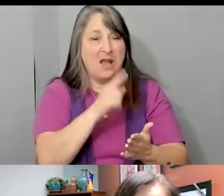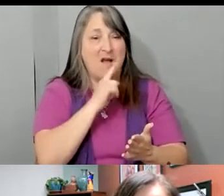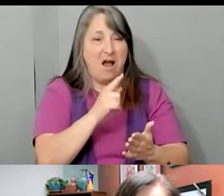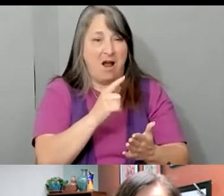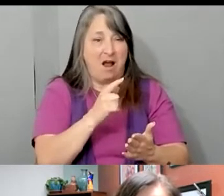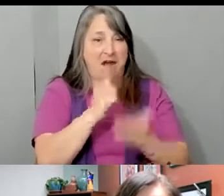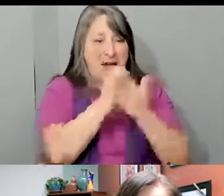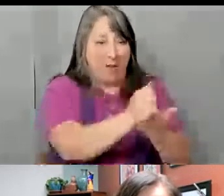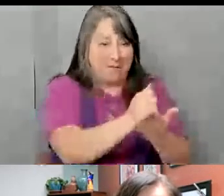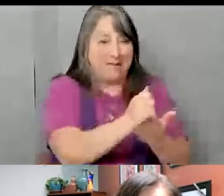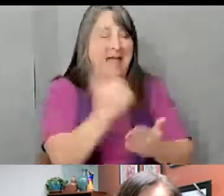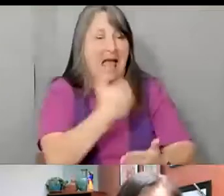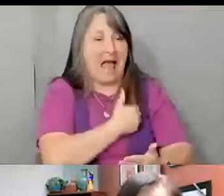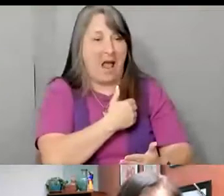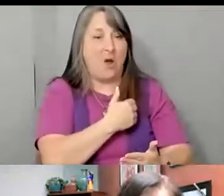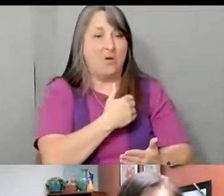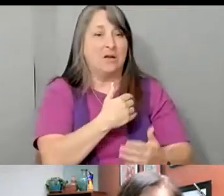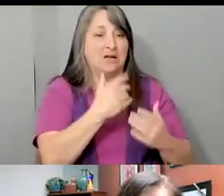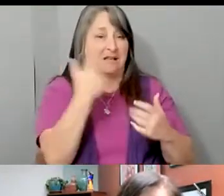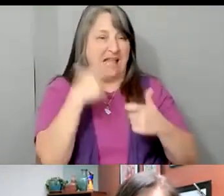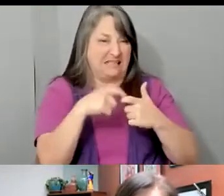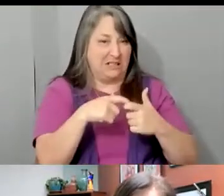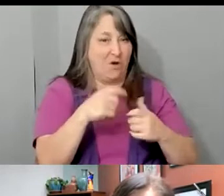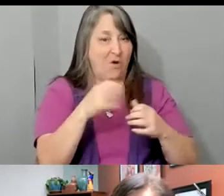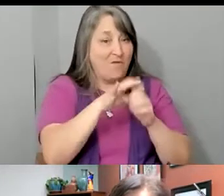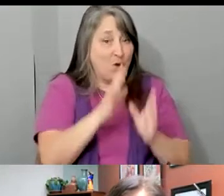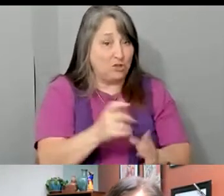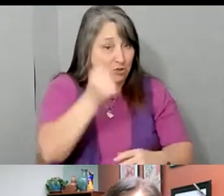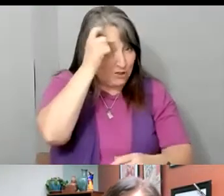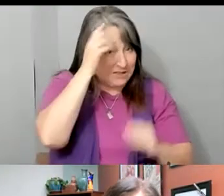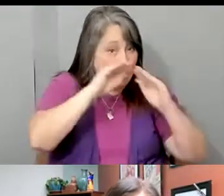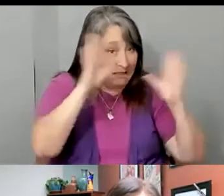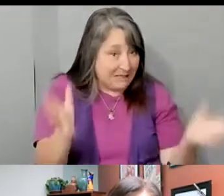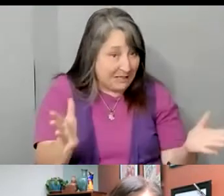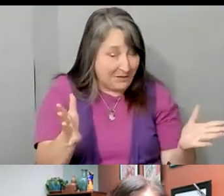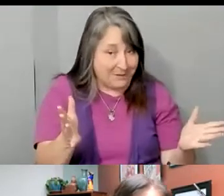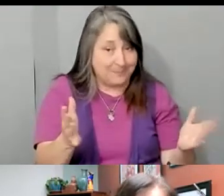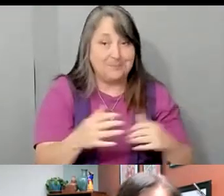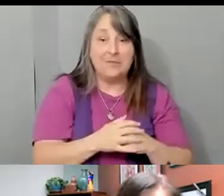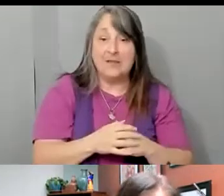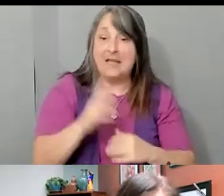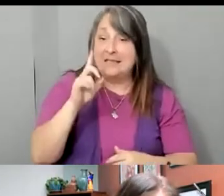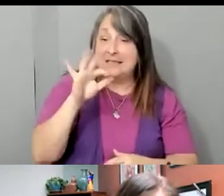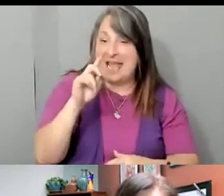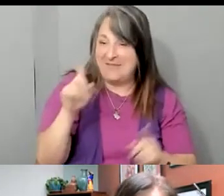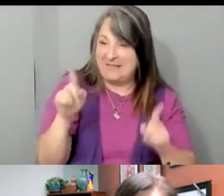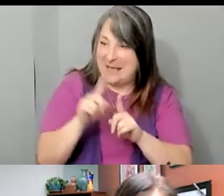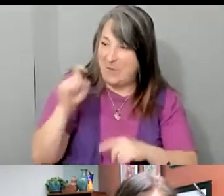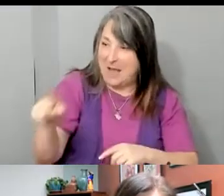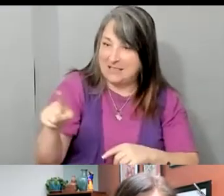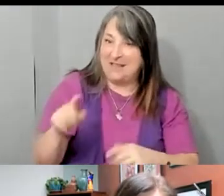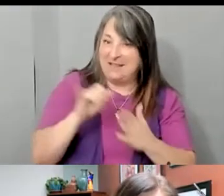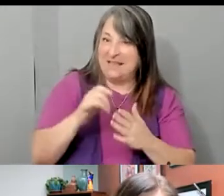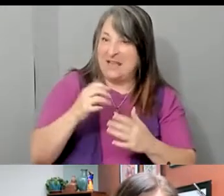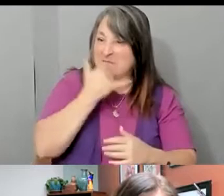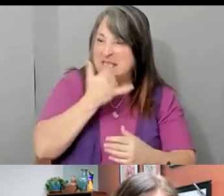lo que está sucediendo. Entonces, gracias por eso. Voy a David, la misma pregunta. Disinformación, care tactics